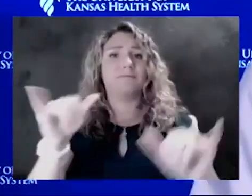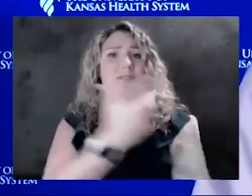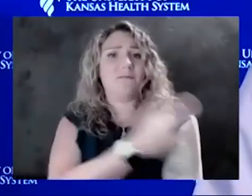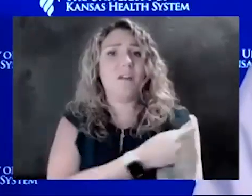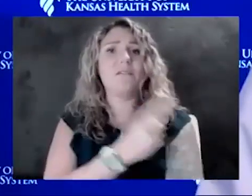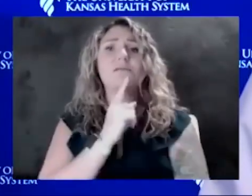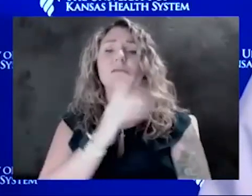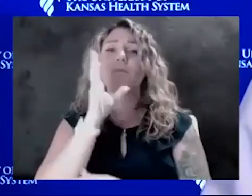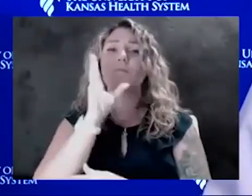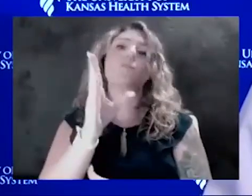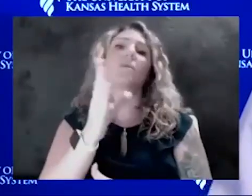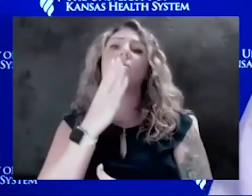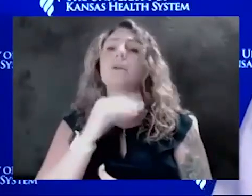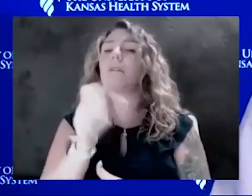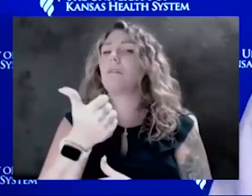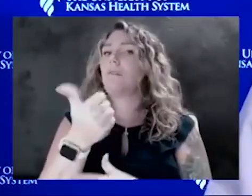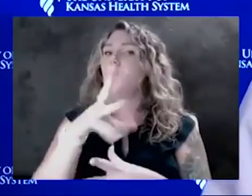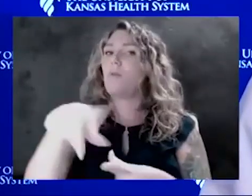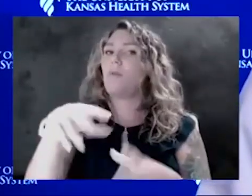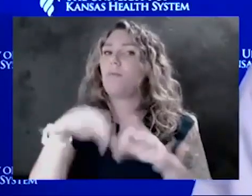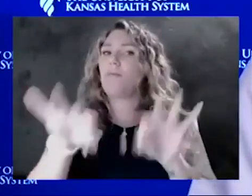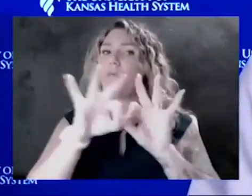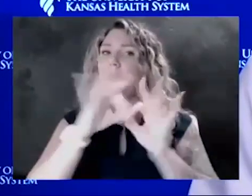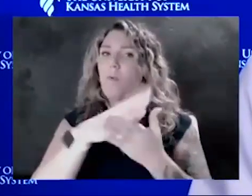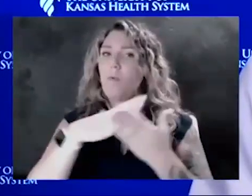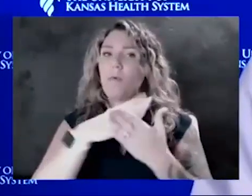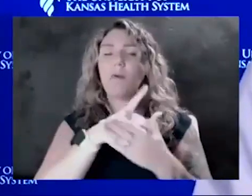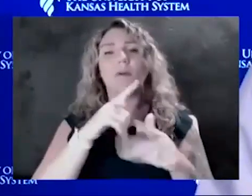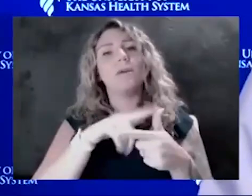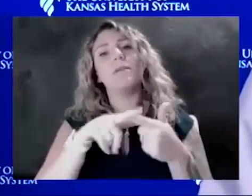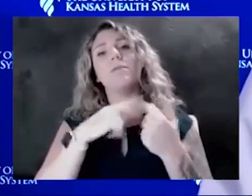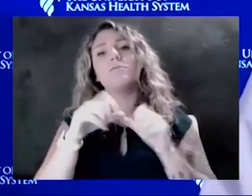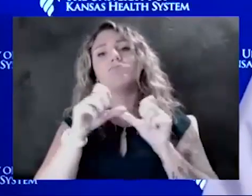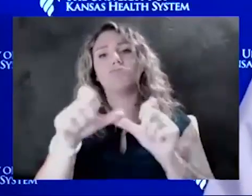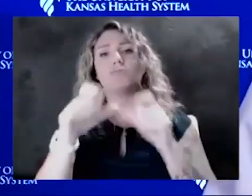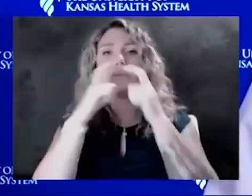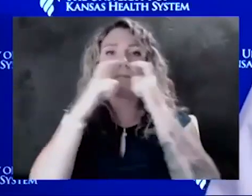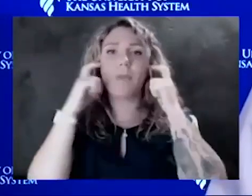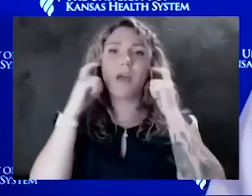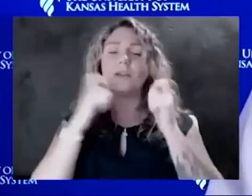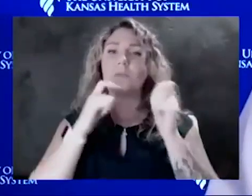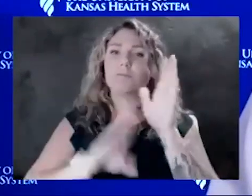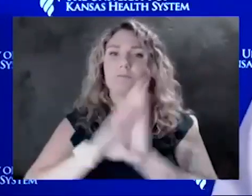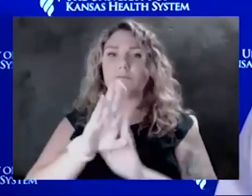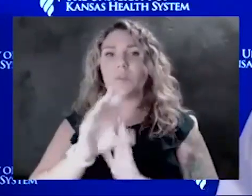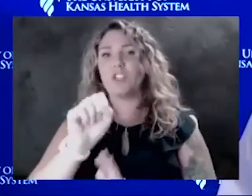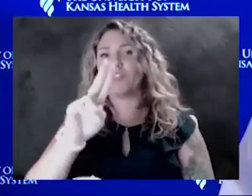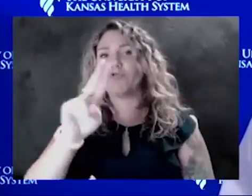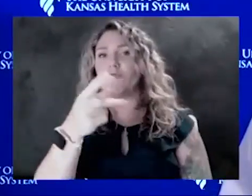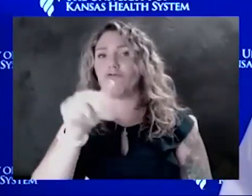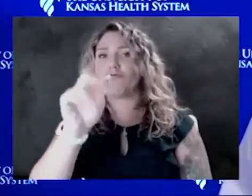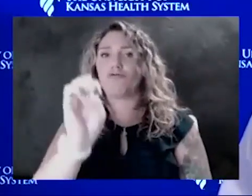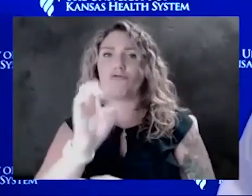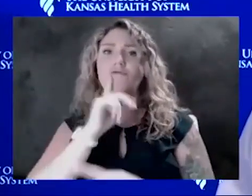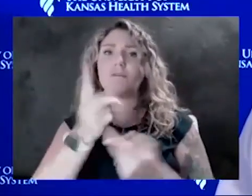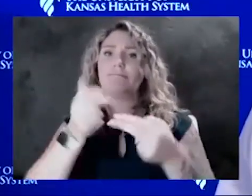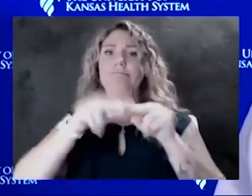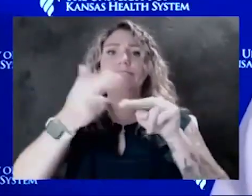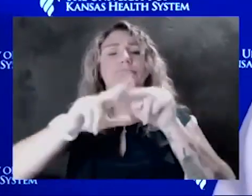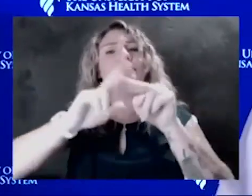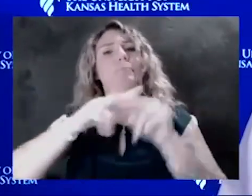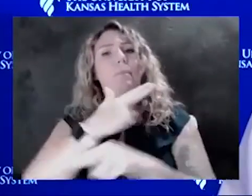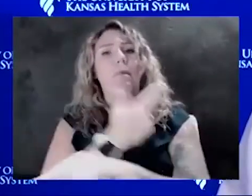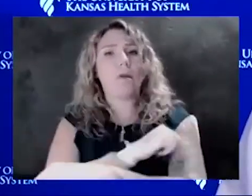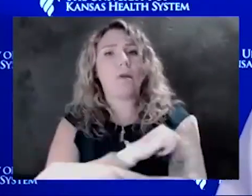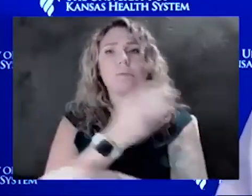the other part. And then of course, continued masking now, especially with the surge and the increased number of cases and hospitalizations that we have seen.